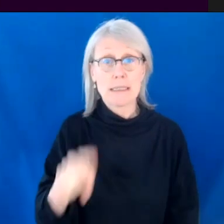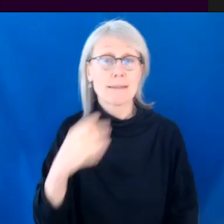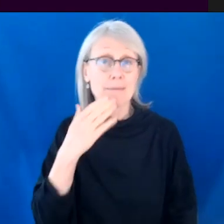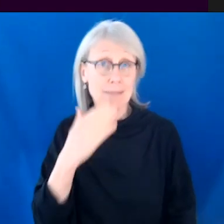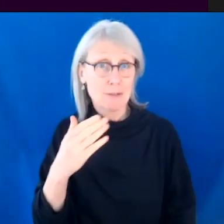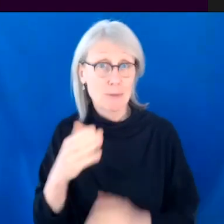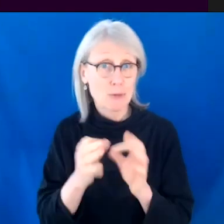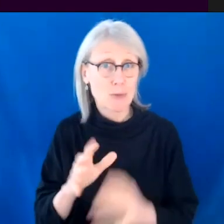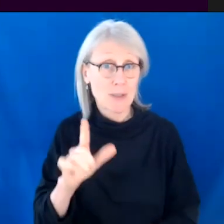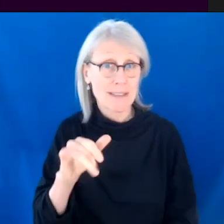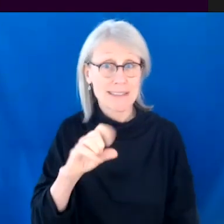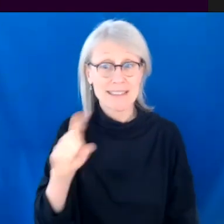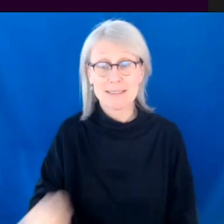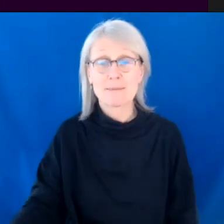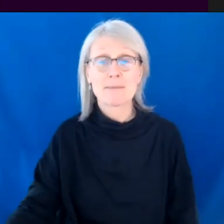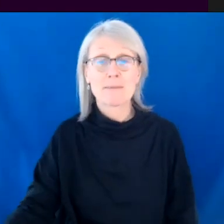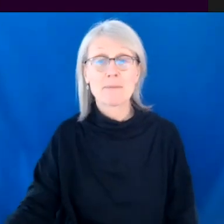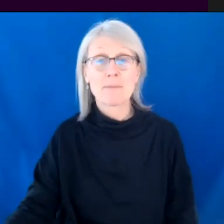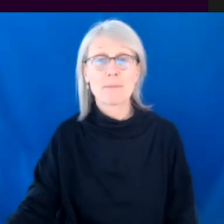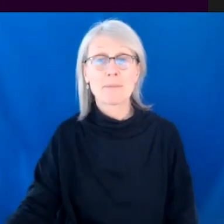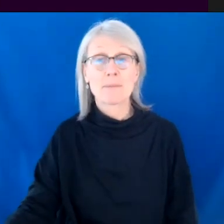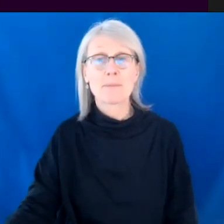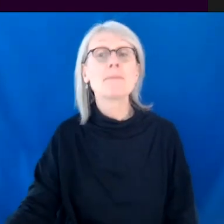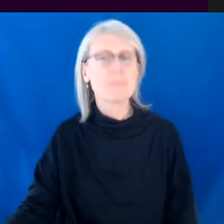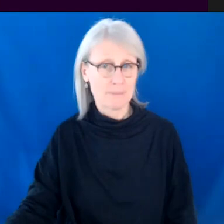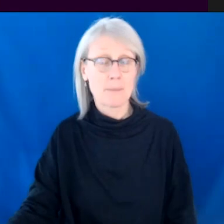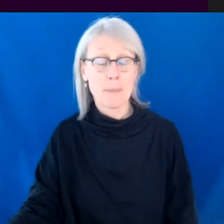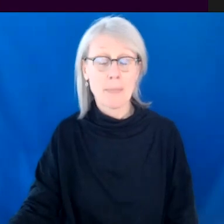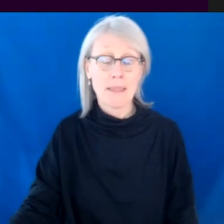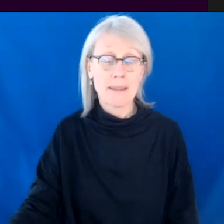much, Liz. And let me know if I'm going too fast.